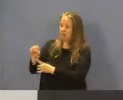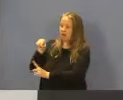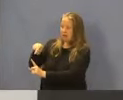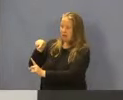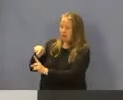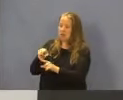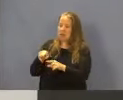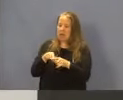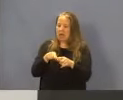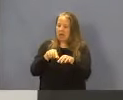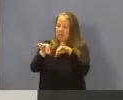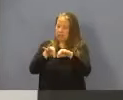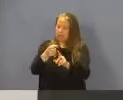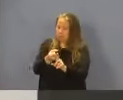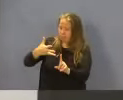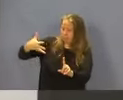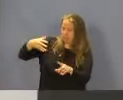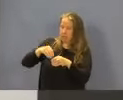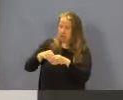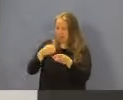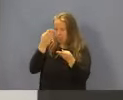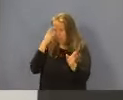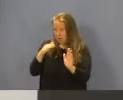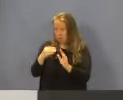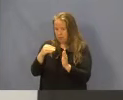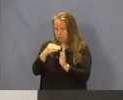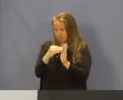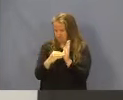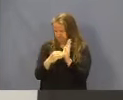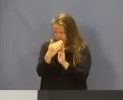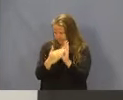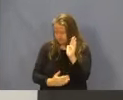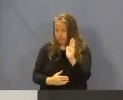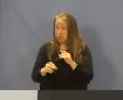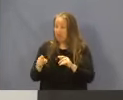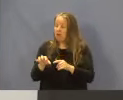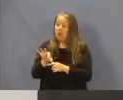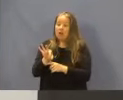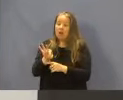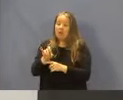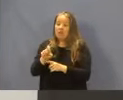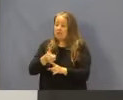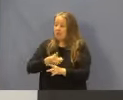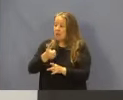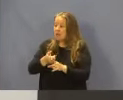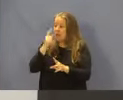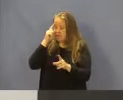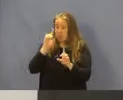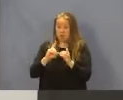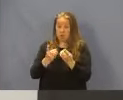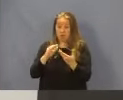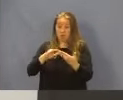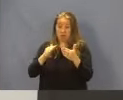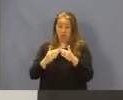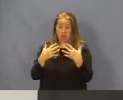is outlined in the public notice. As it relates to the fiscal impact for the Department of Community Health